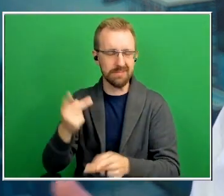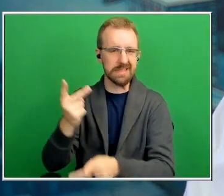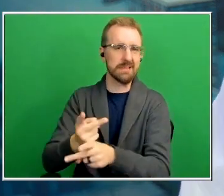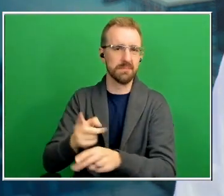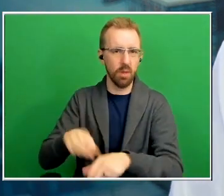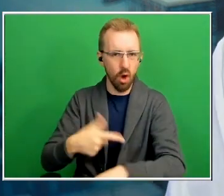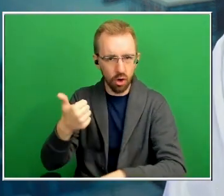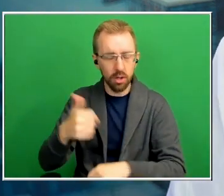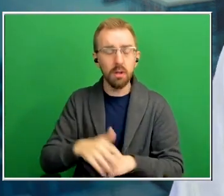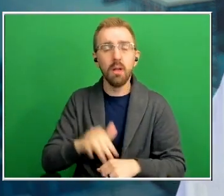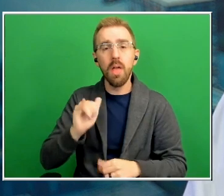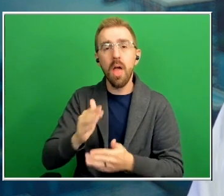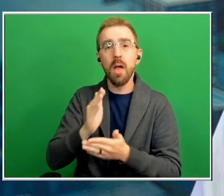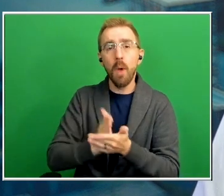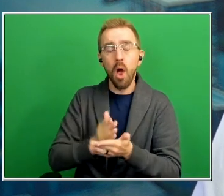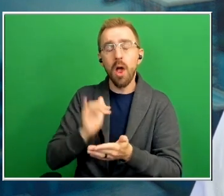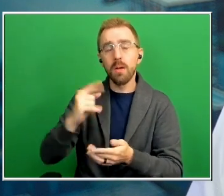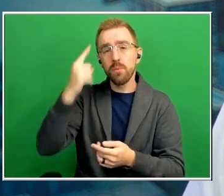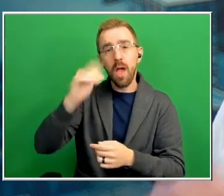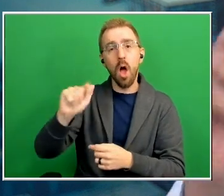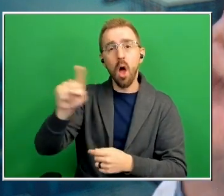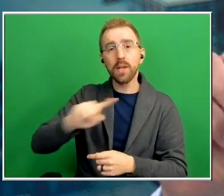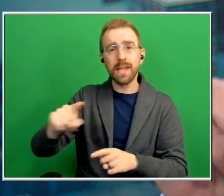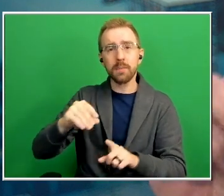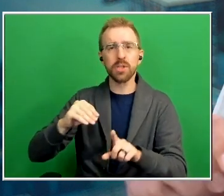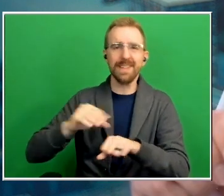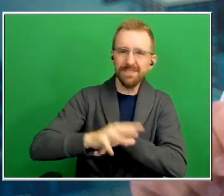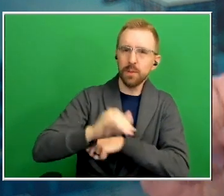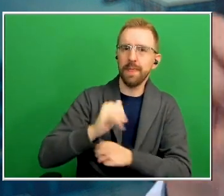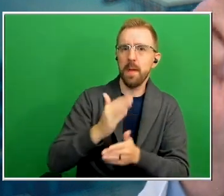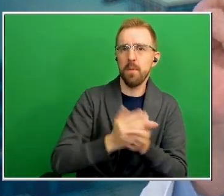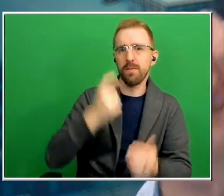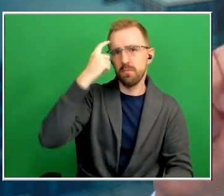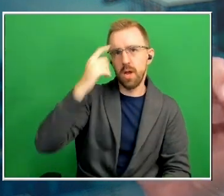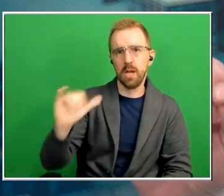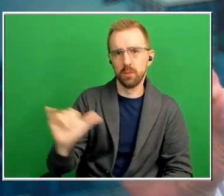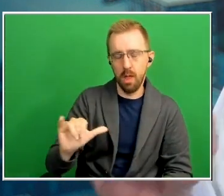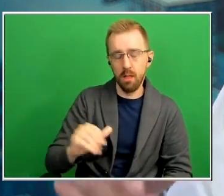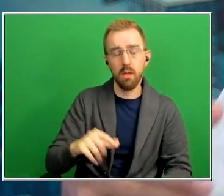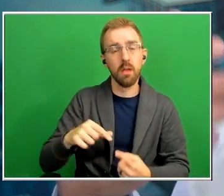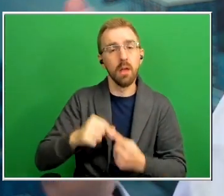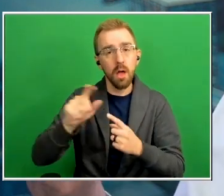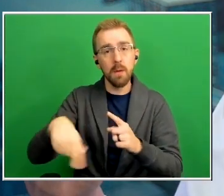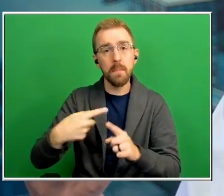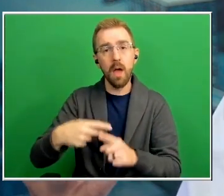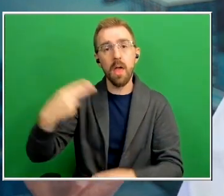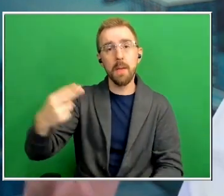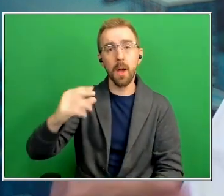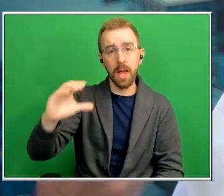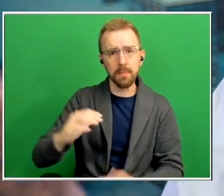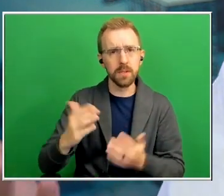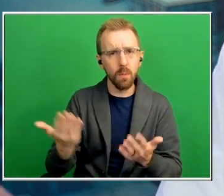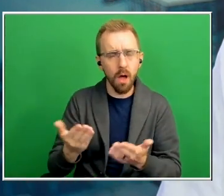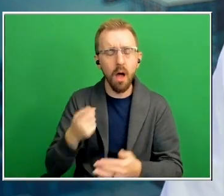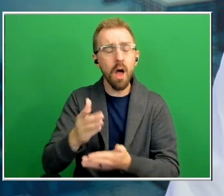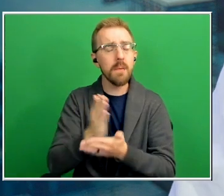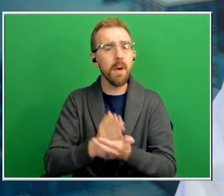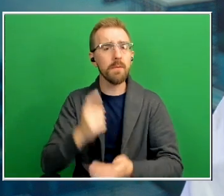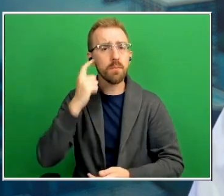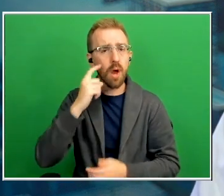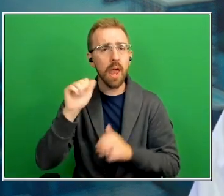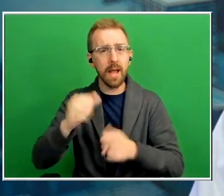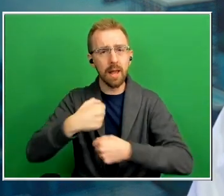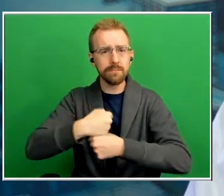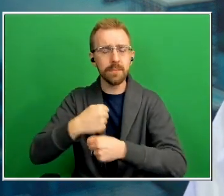early in Alzheimer's disease what's special about the hippocampus is it's a part of the brain that can that can generate new neurons